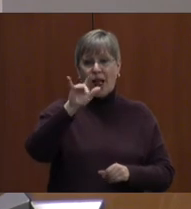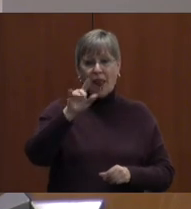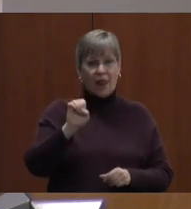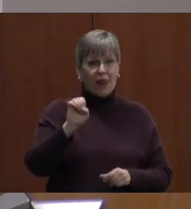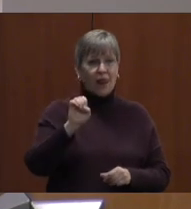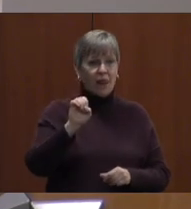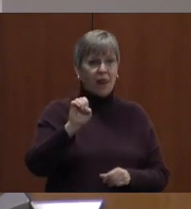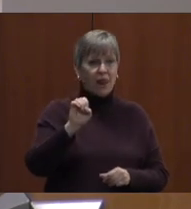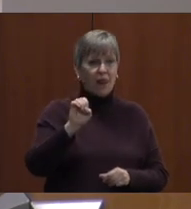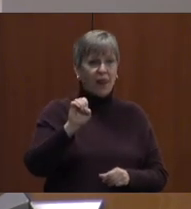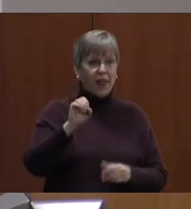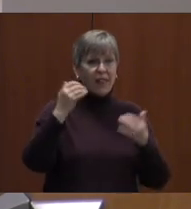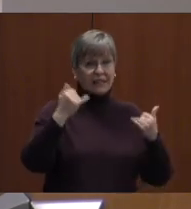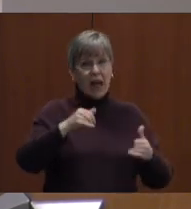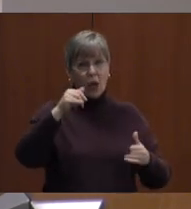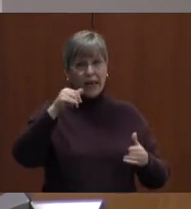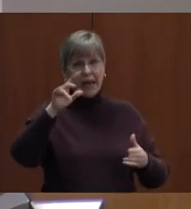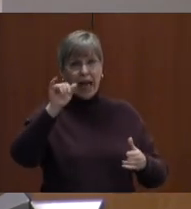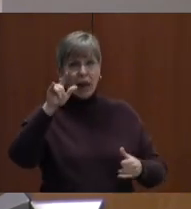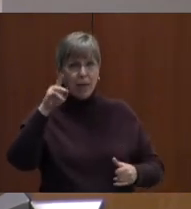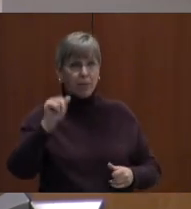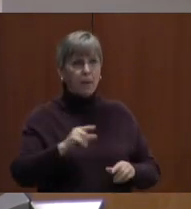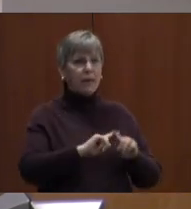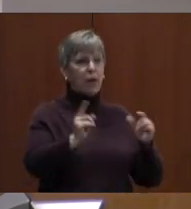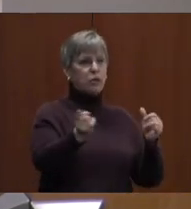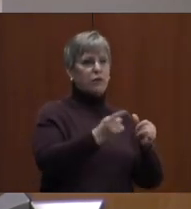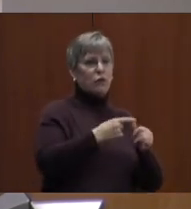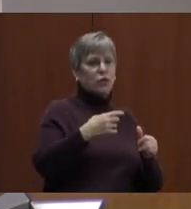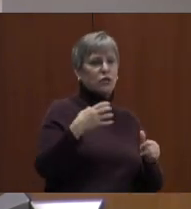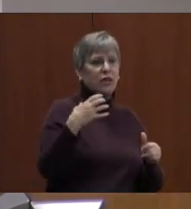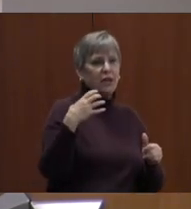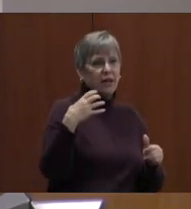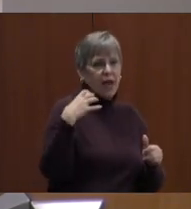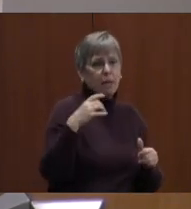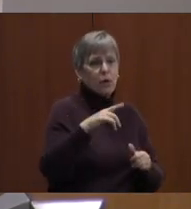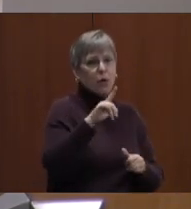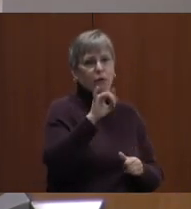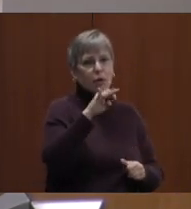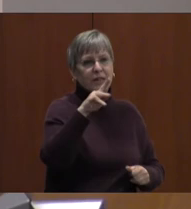now Alabama, but it was the first capital of Louisiana.